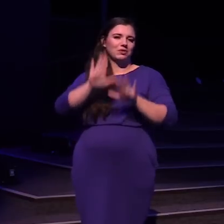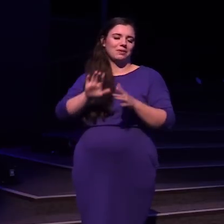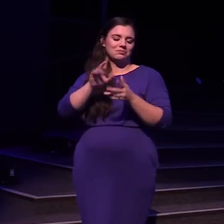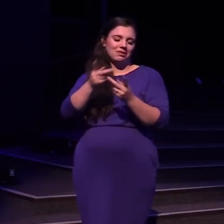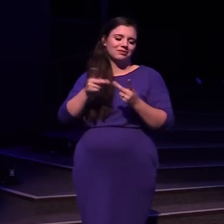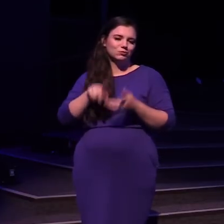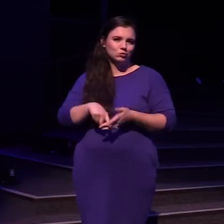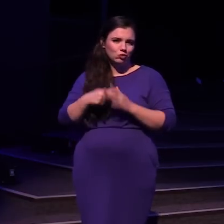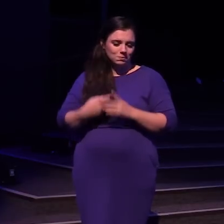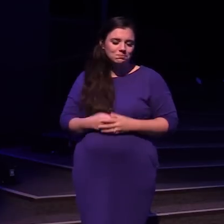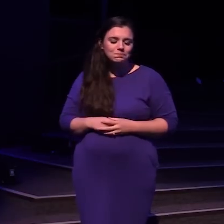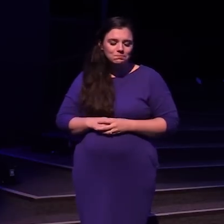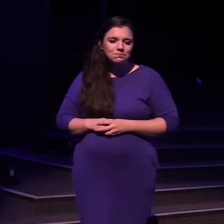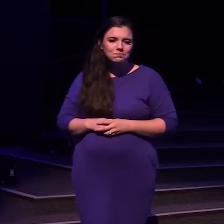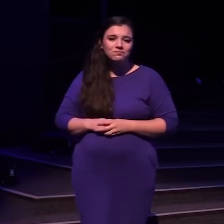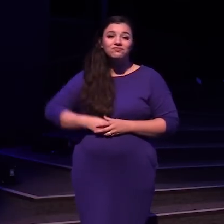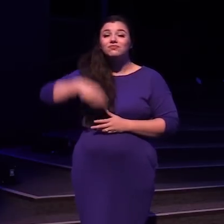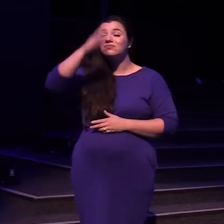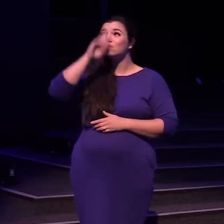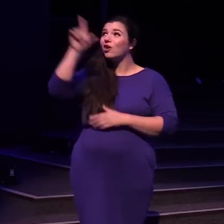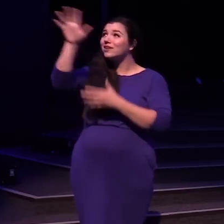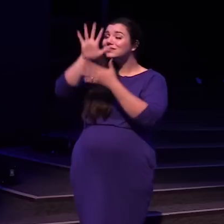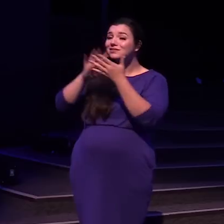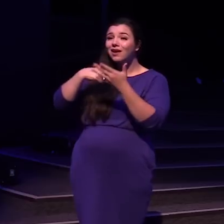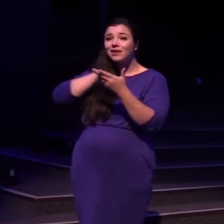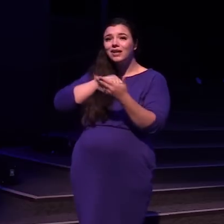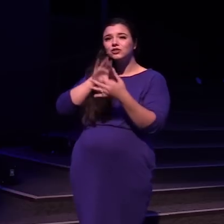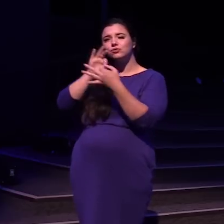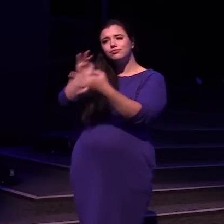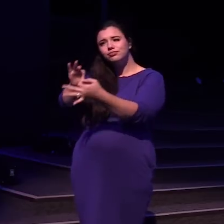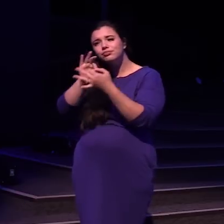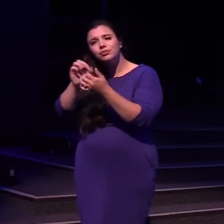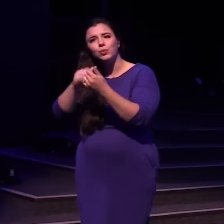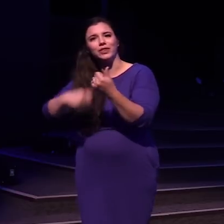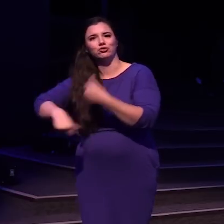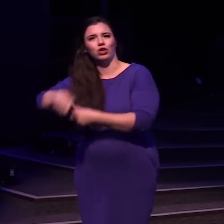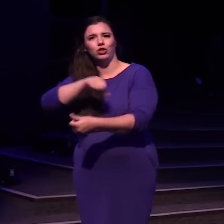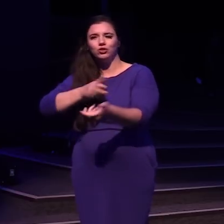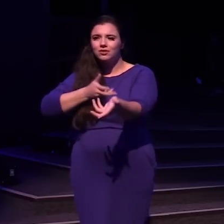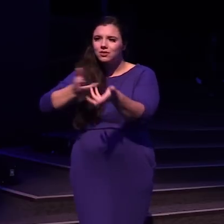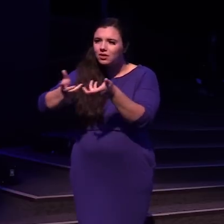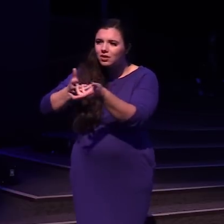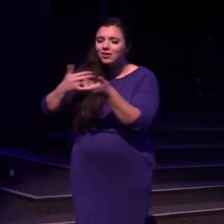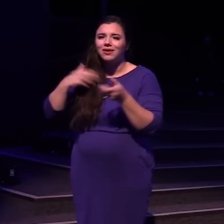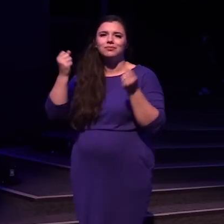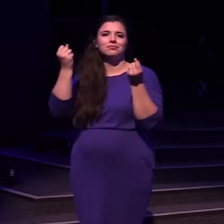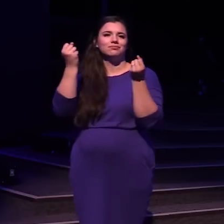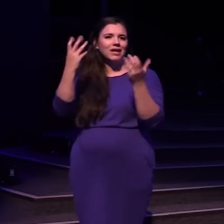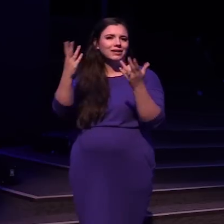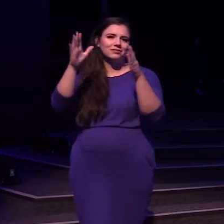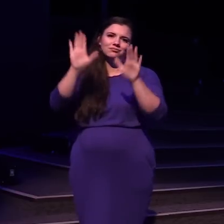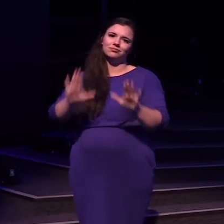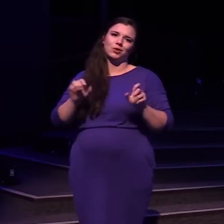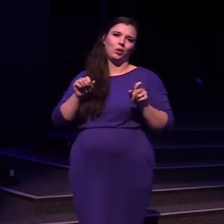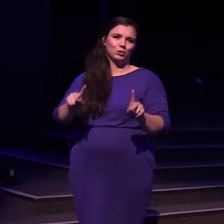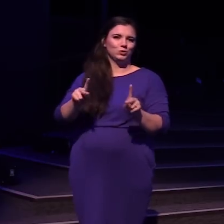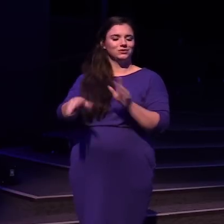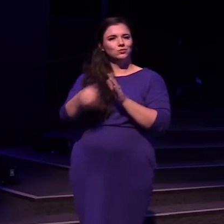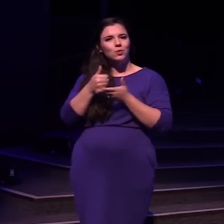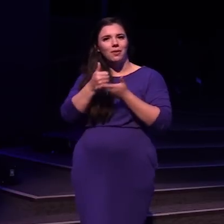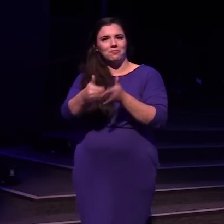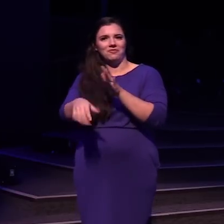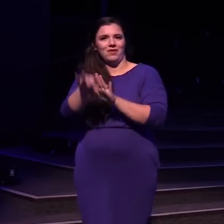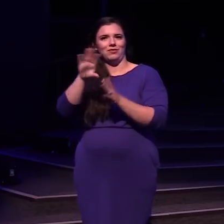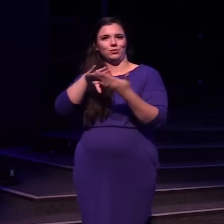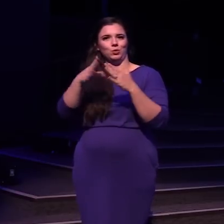God designed us to connect relationally with each other We have a lot of great opportunities to help you find a community of friends